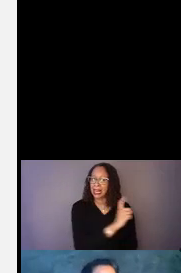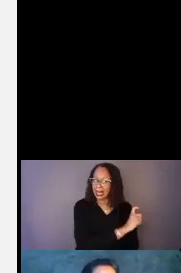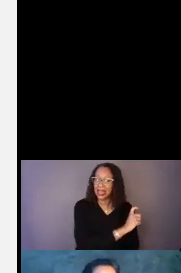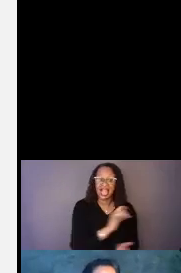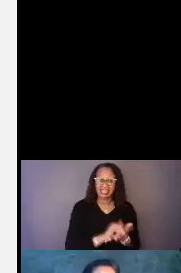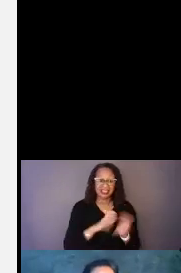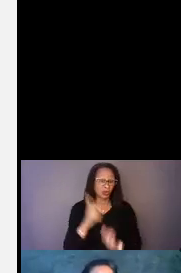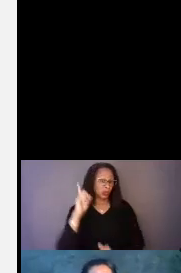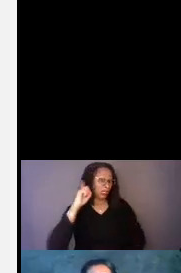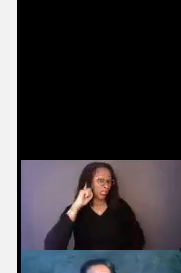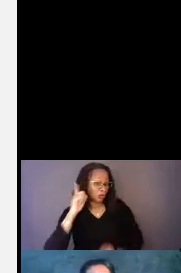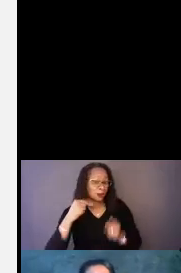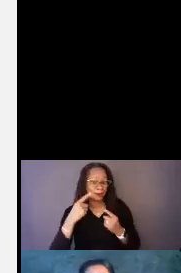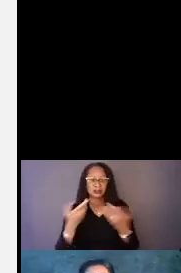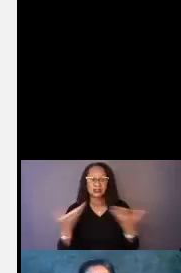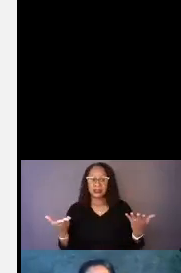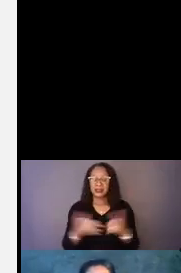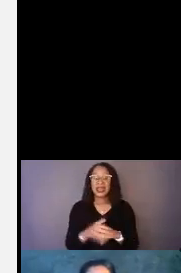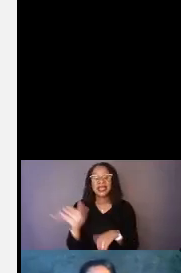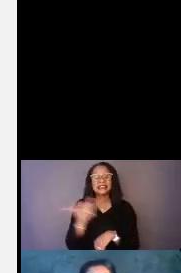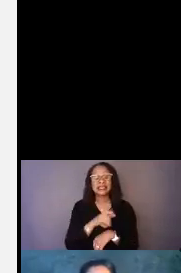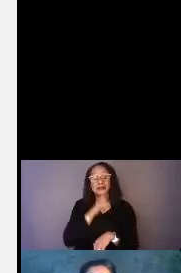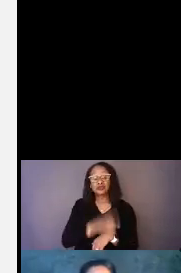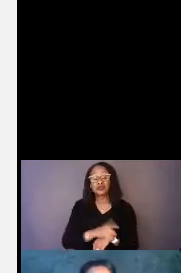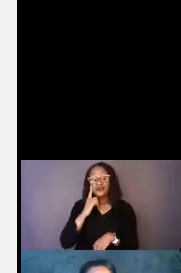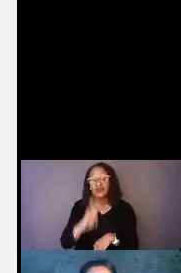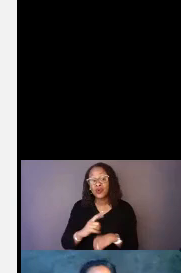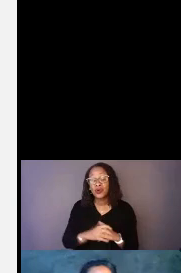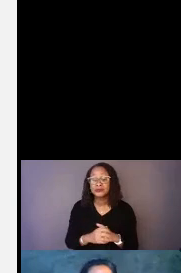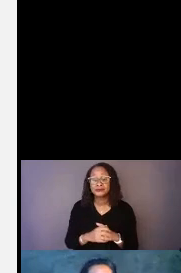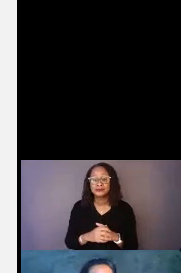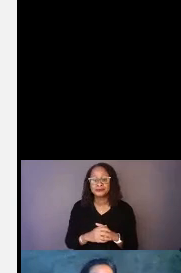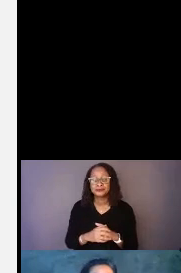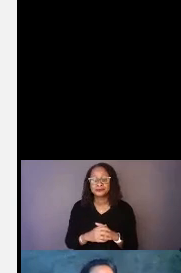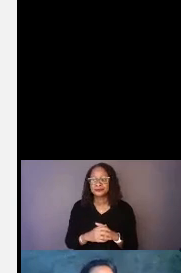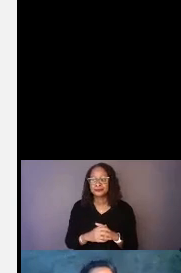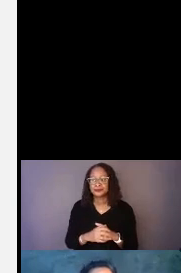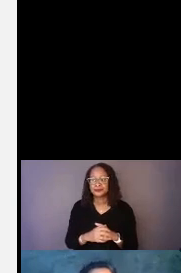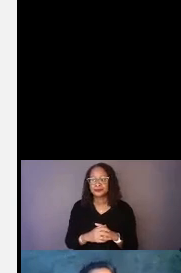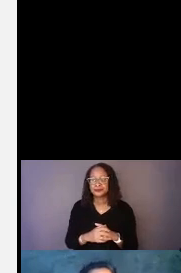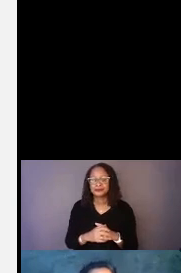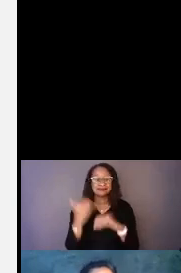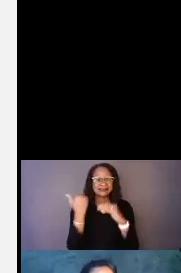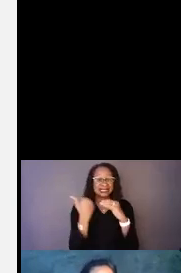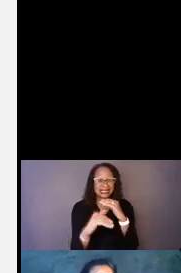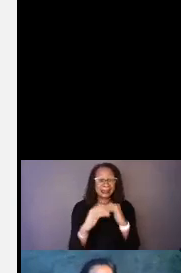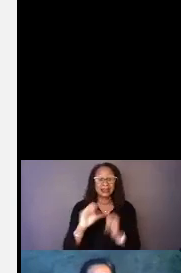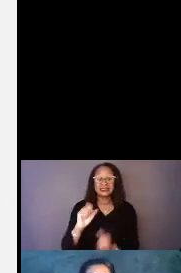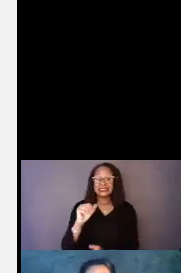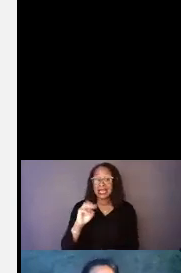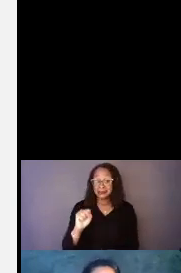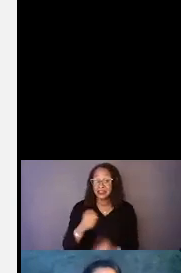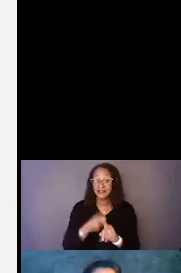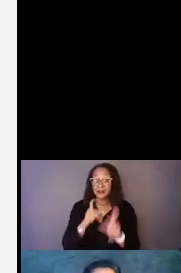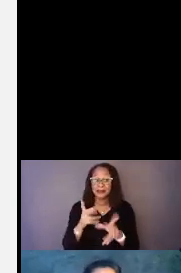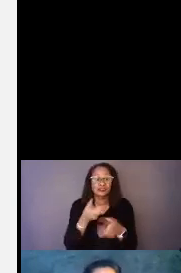about something. The same is true for maybe email scams from people trying to get